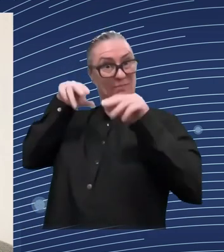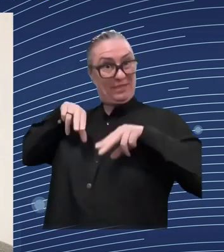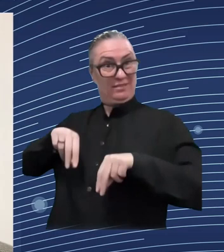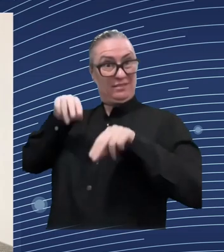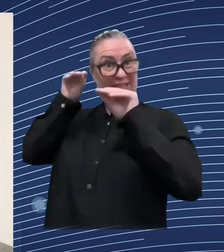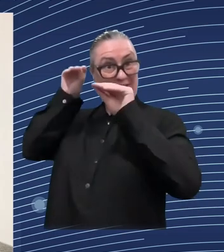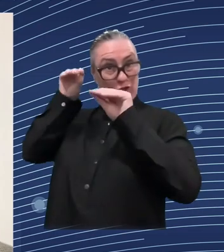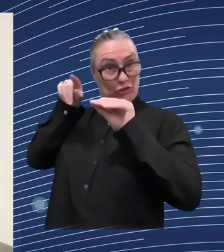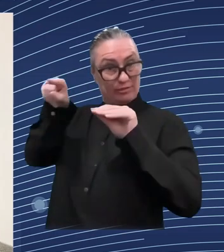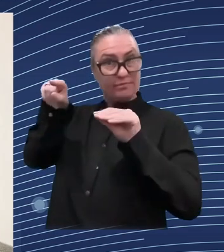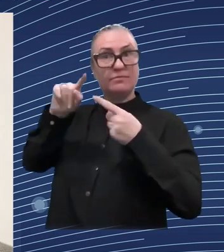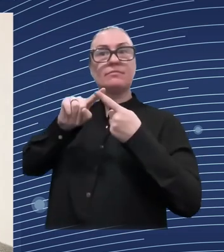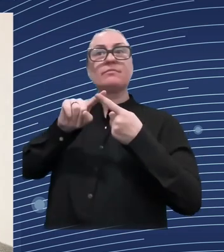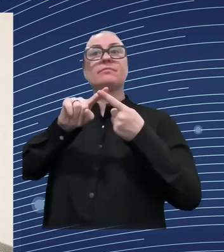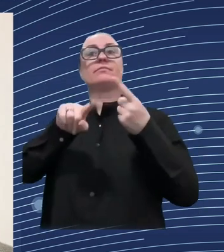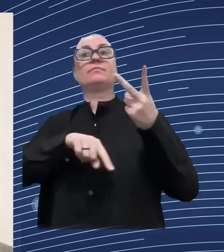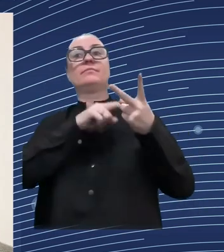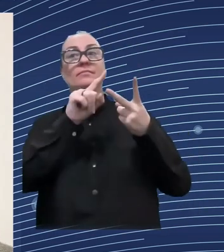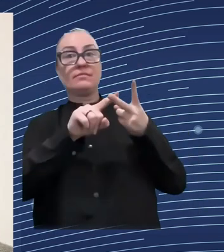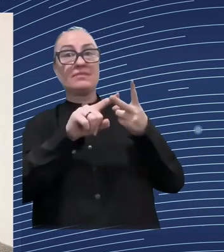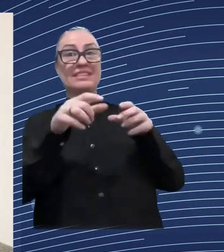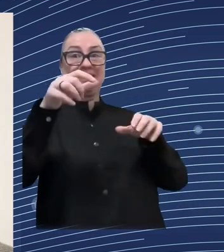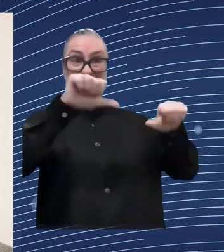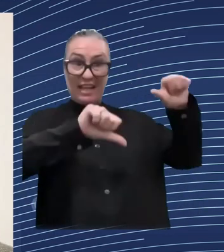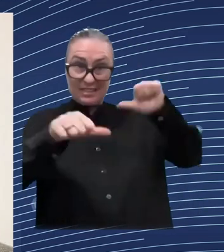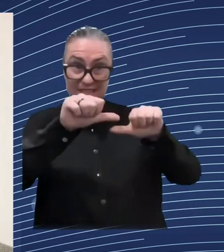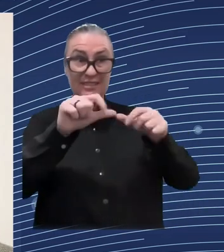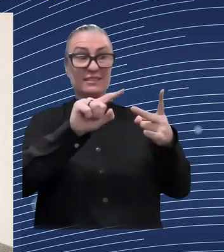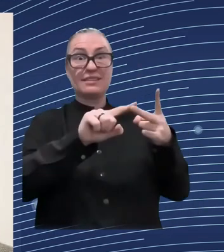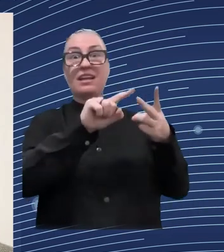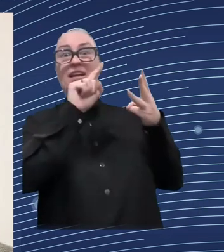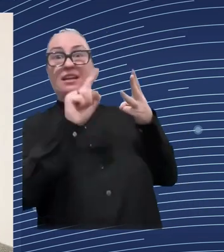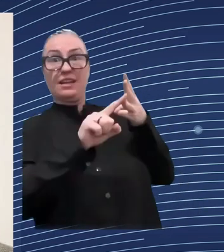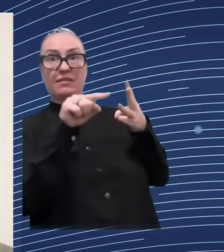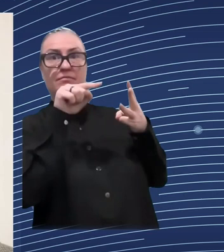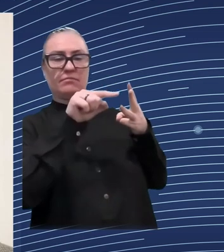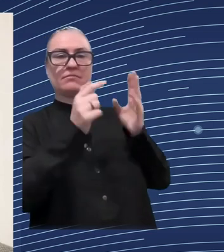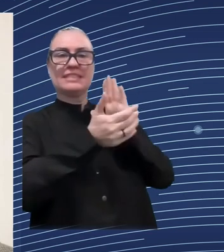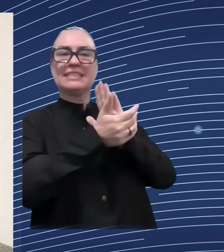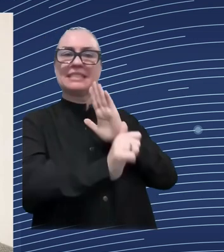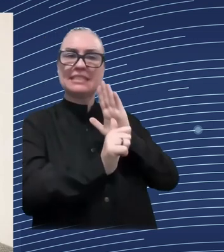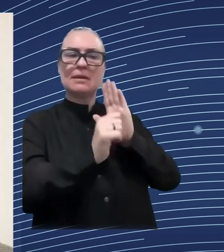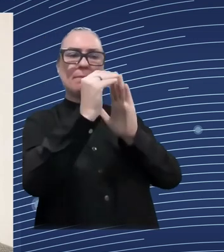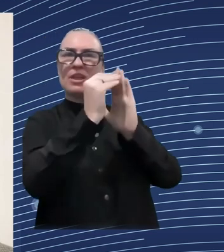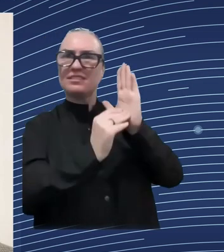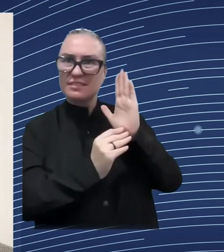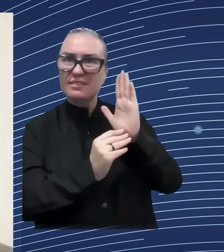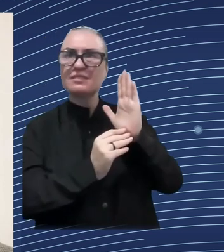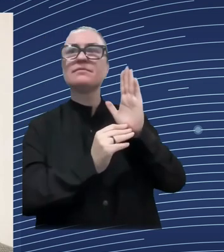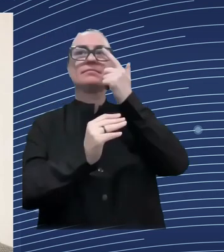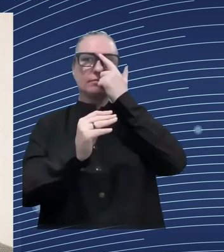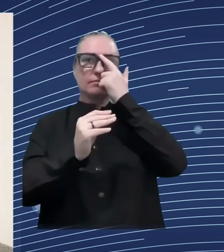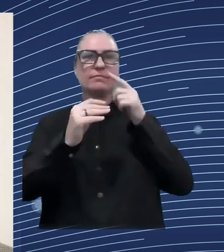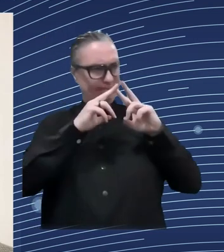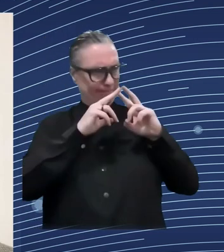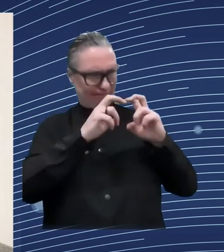and we've been working very closely with the um uh with the etf um on this and we we very much um value the relationship we have